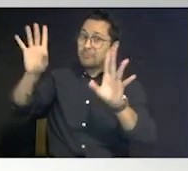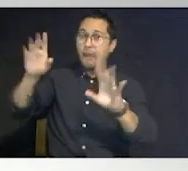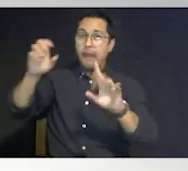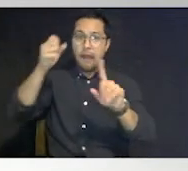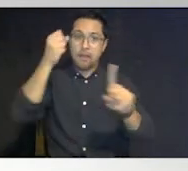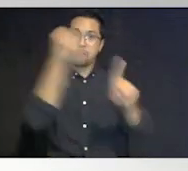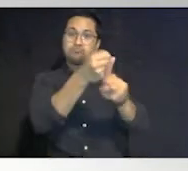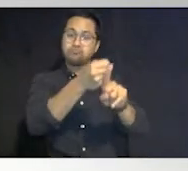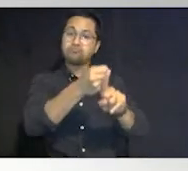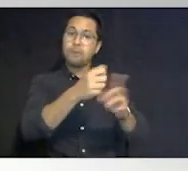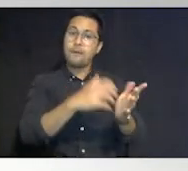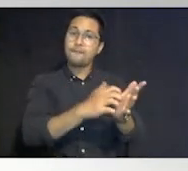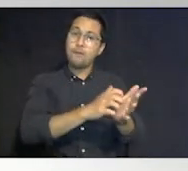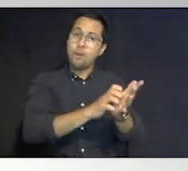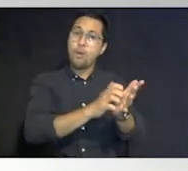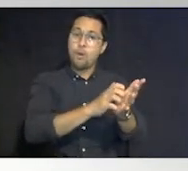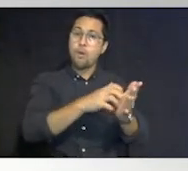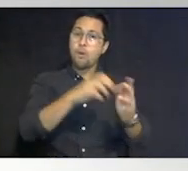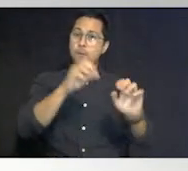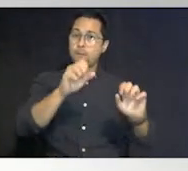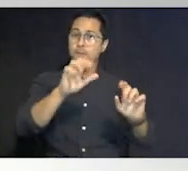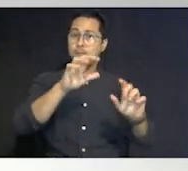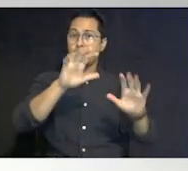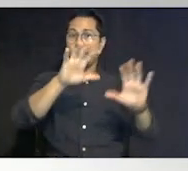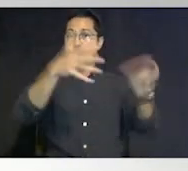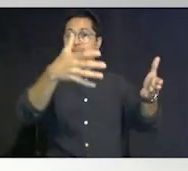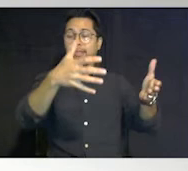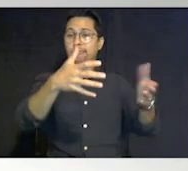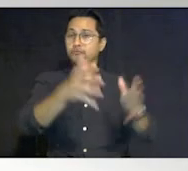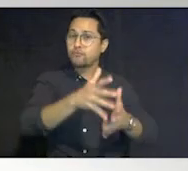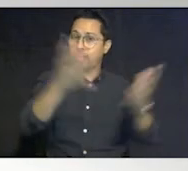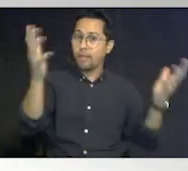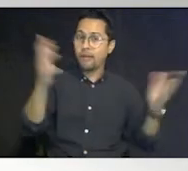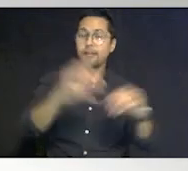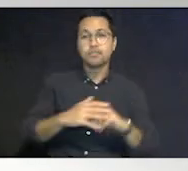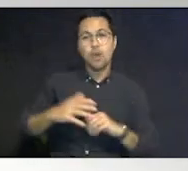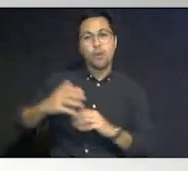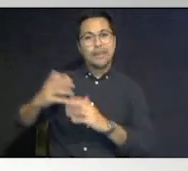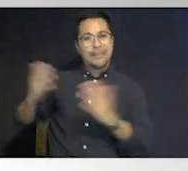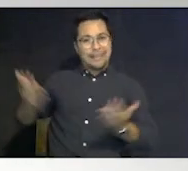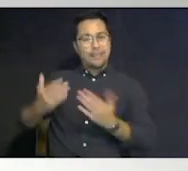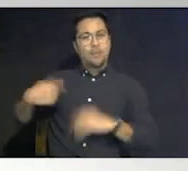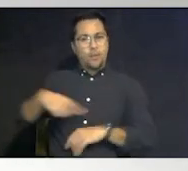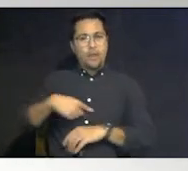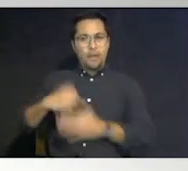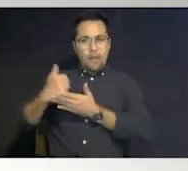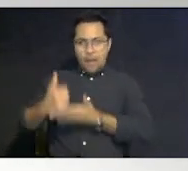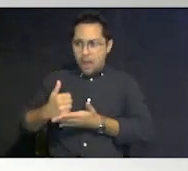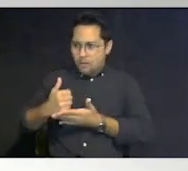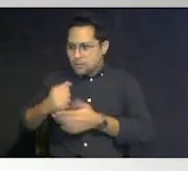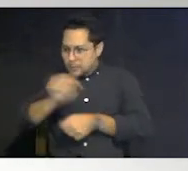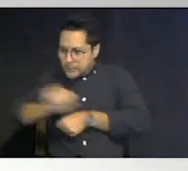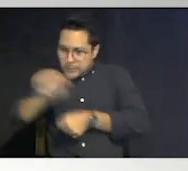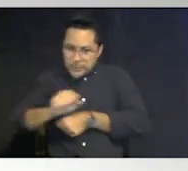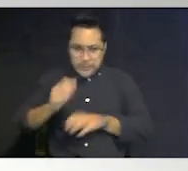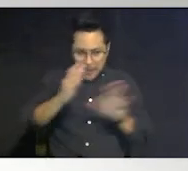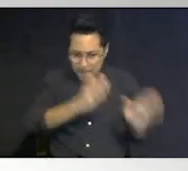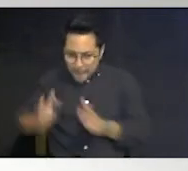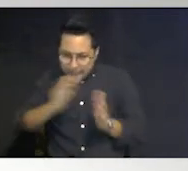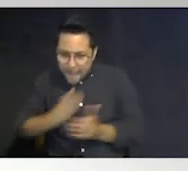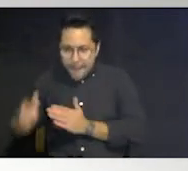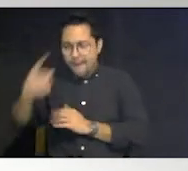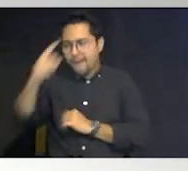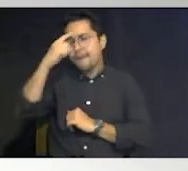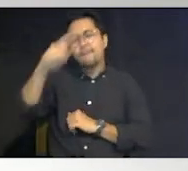which makes us especially here at apd work on planning intensively on resources